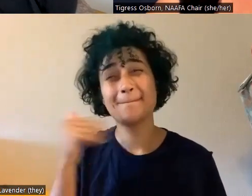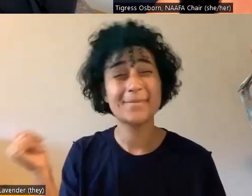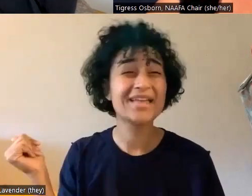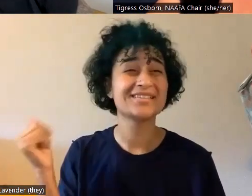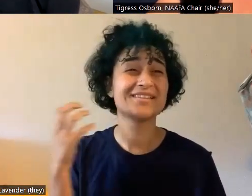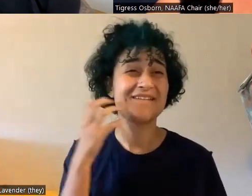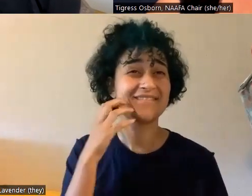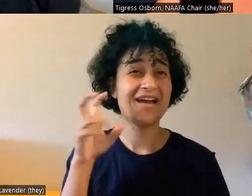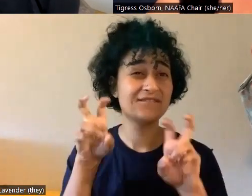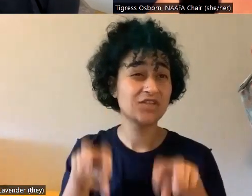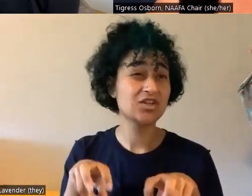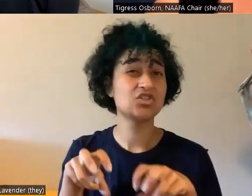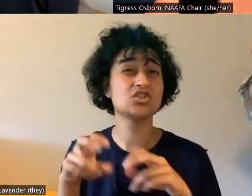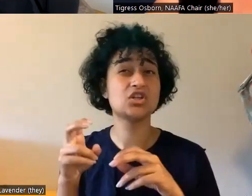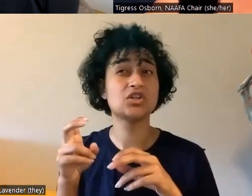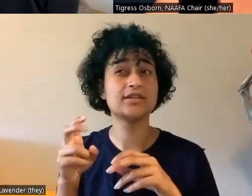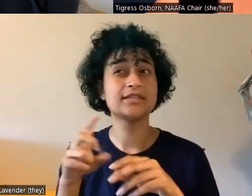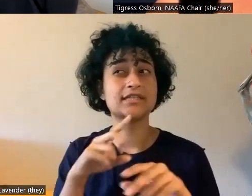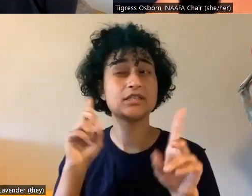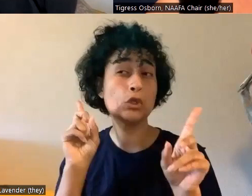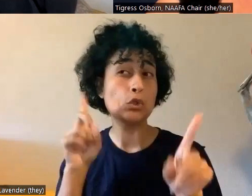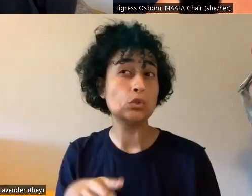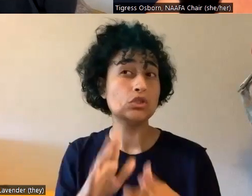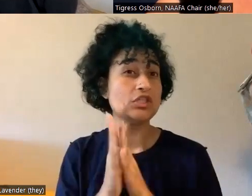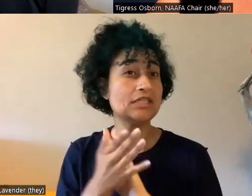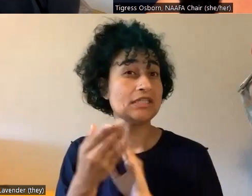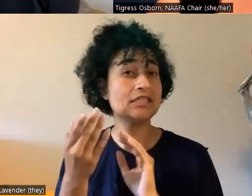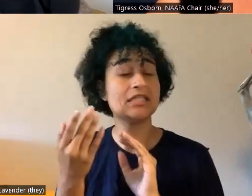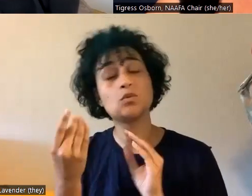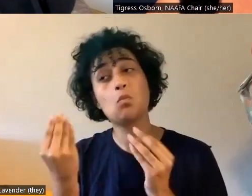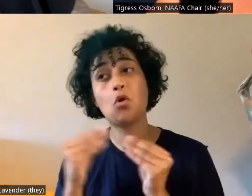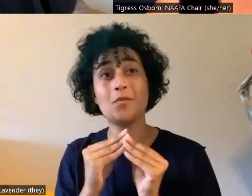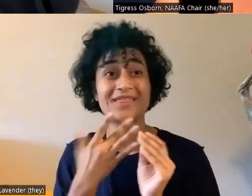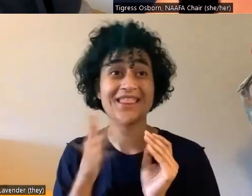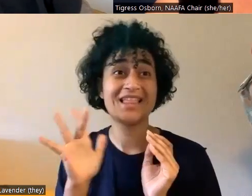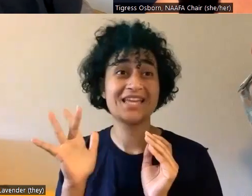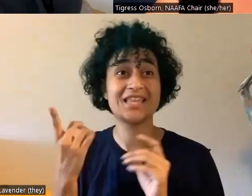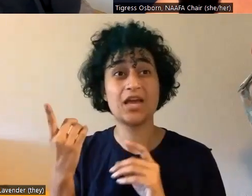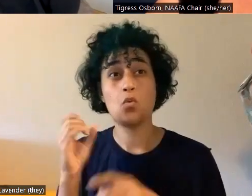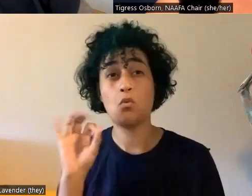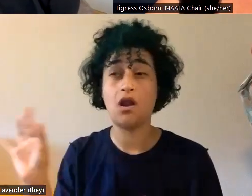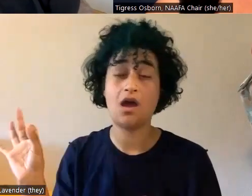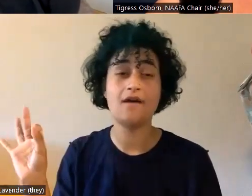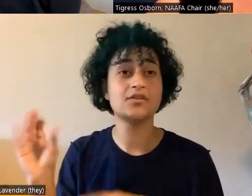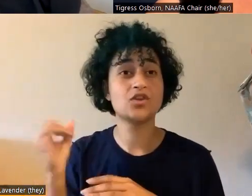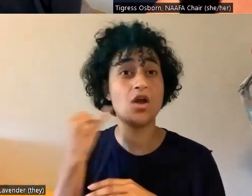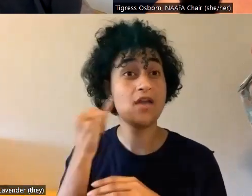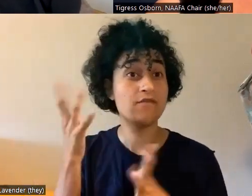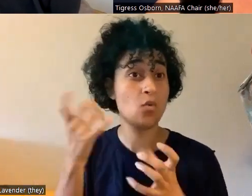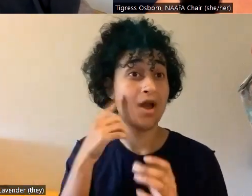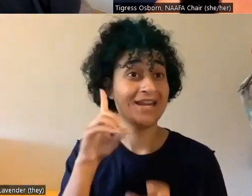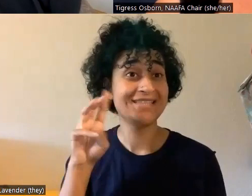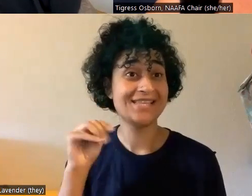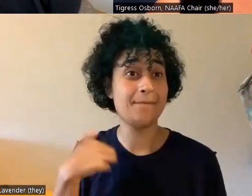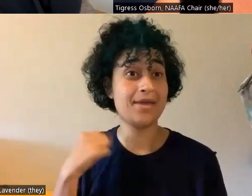solutions yet. It's more been one-off. So if you want to DM me about your favorite fat furniture,